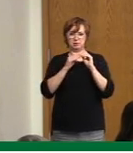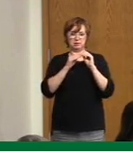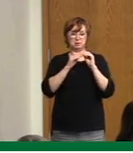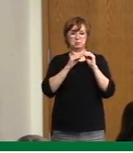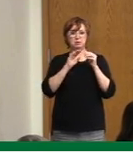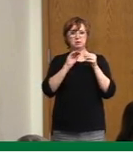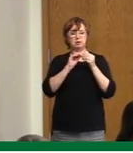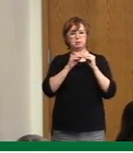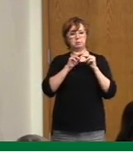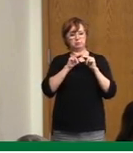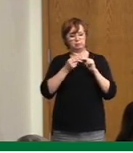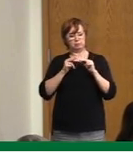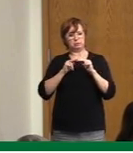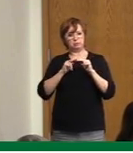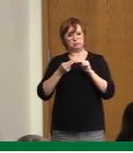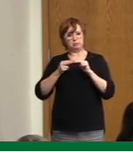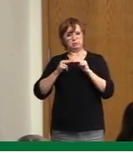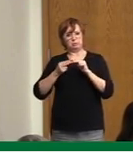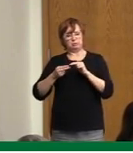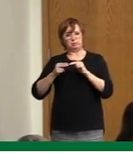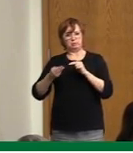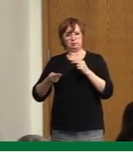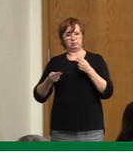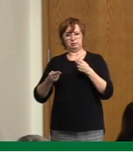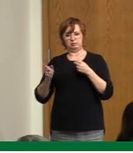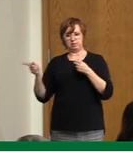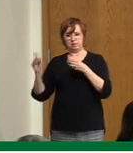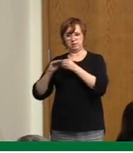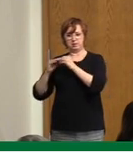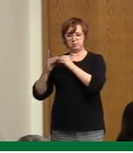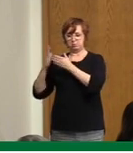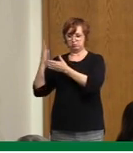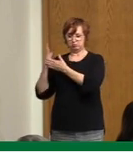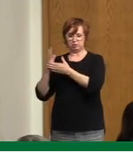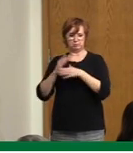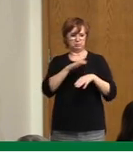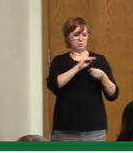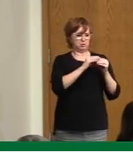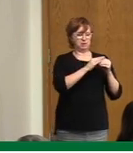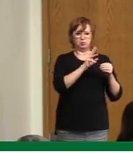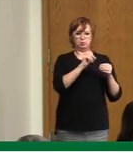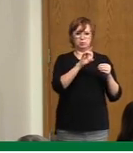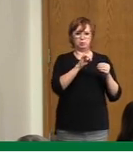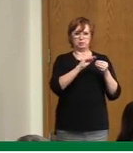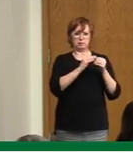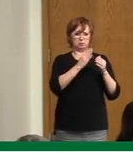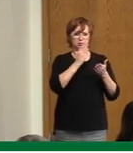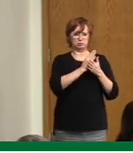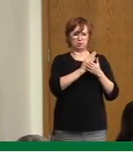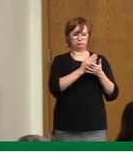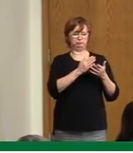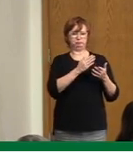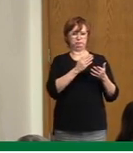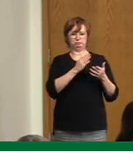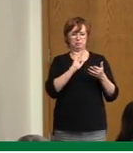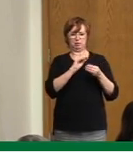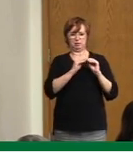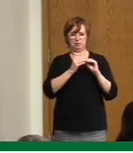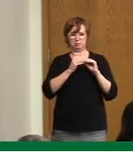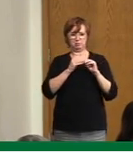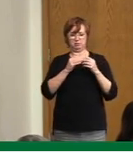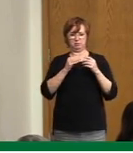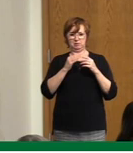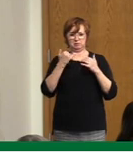why are we still growing when the others are not? Yeah. Thanks for that. And so on a